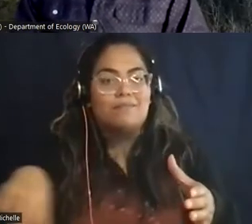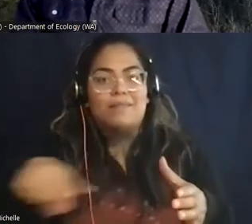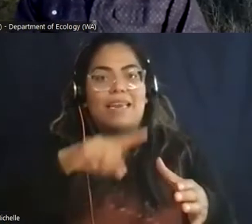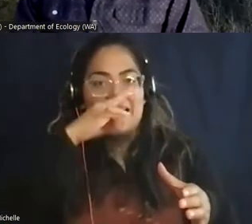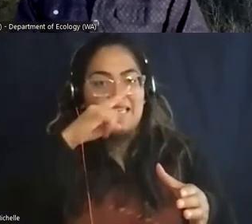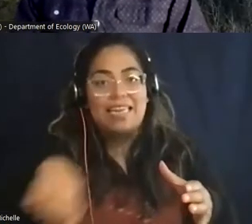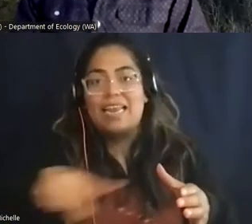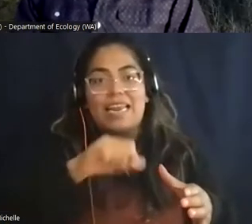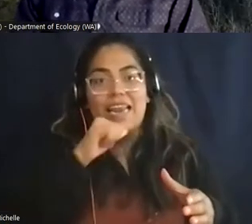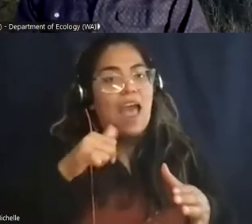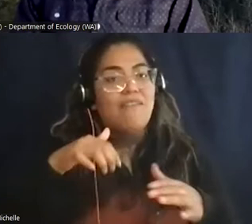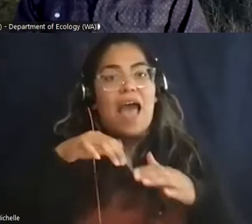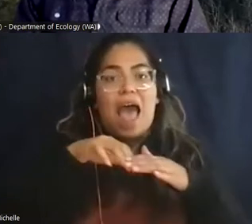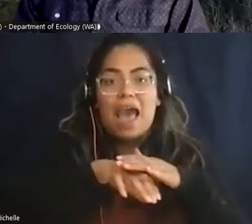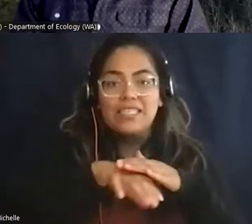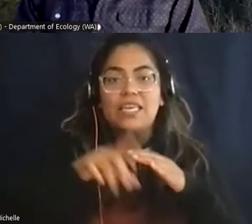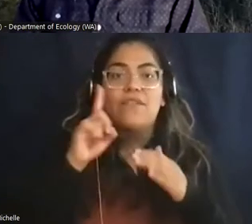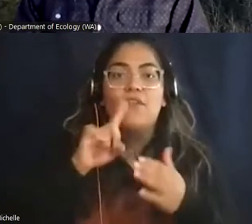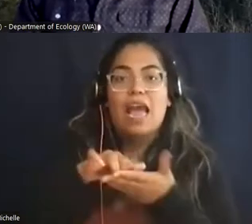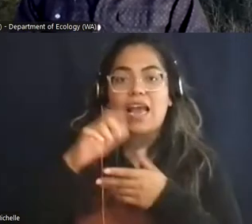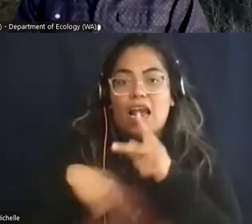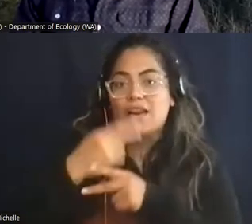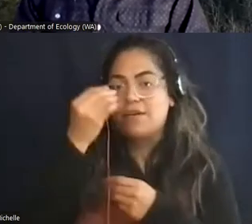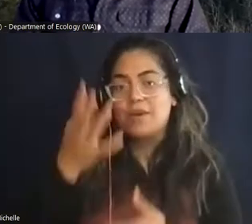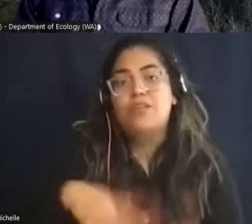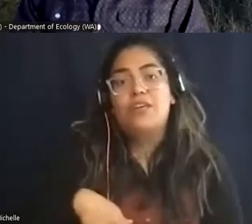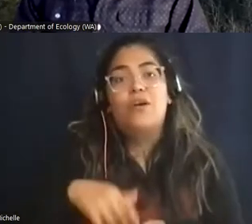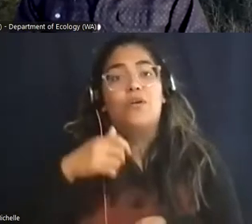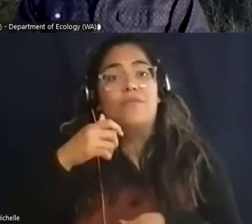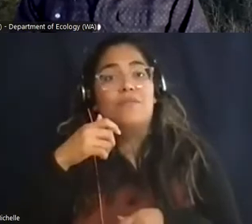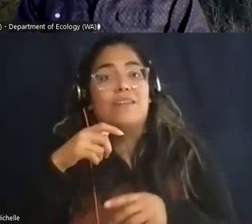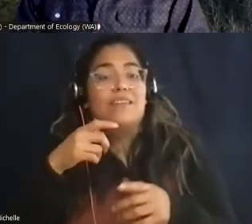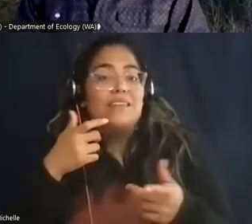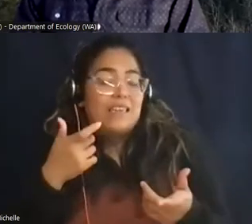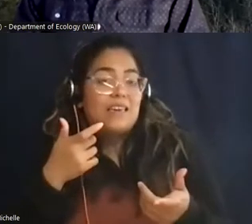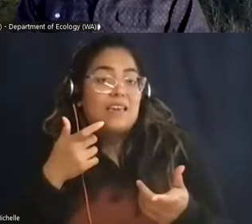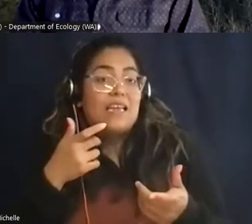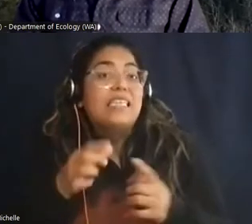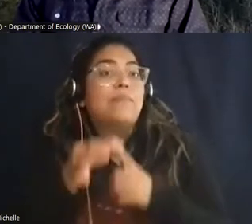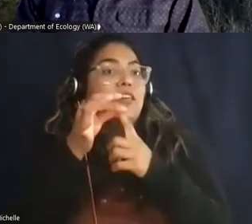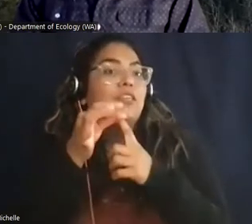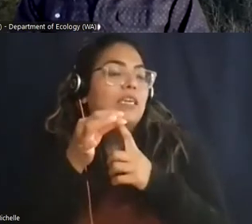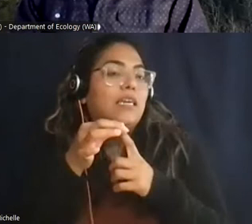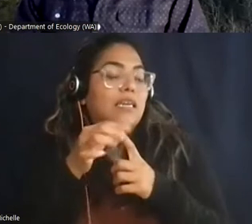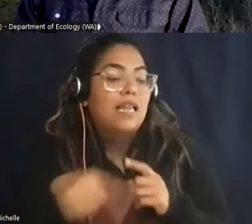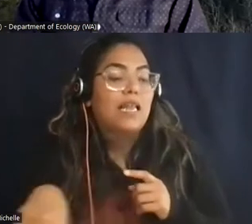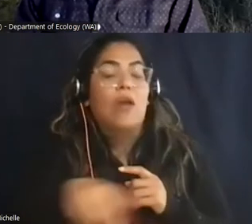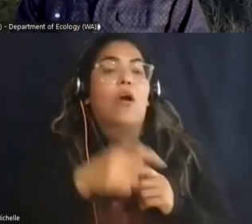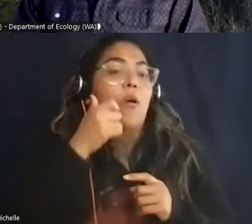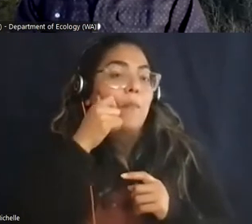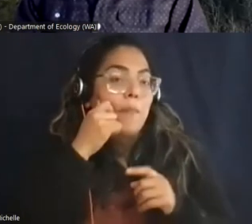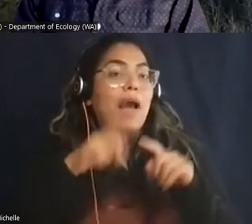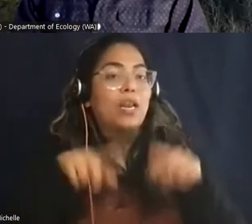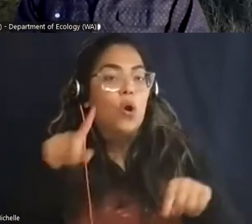didn't have access to that information especially minorities from minority uh communities so that